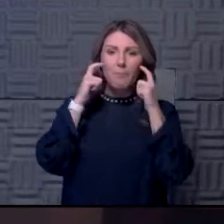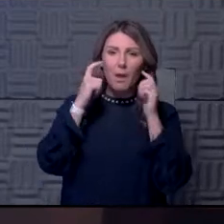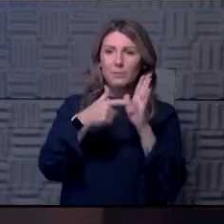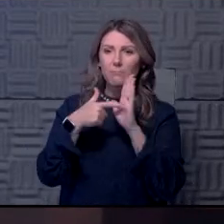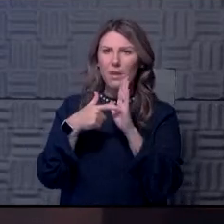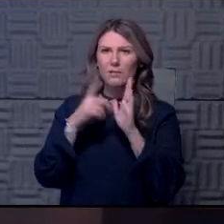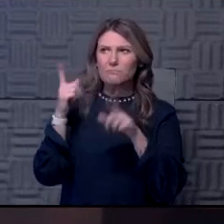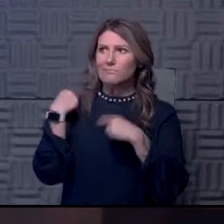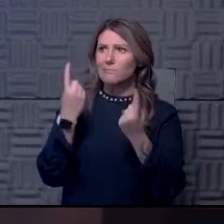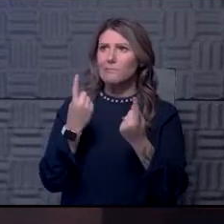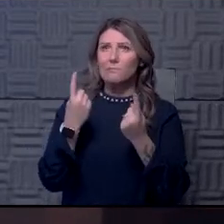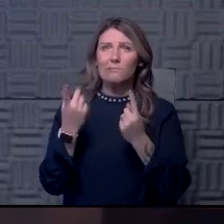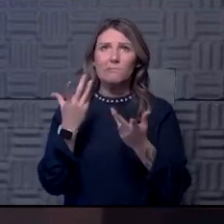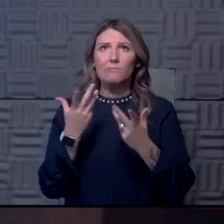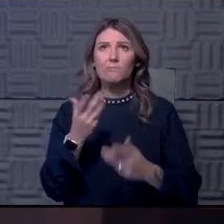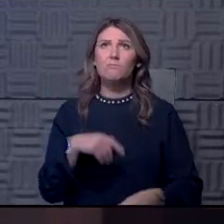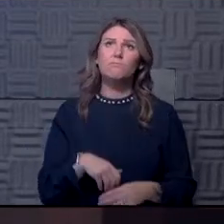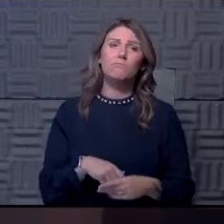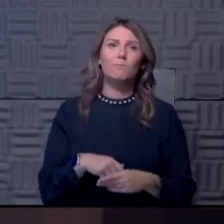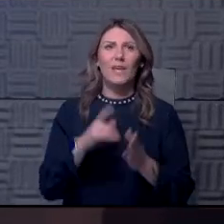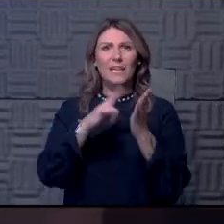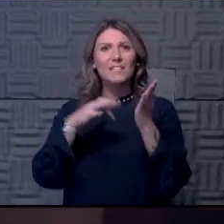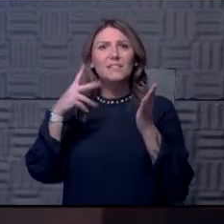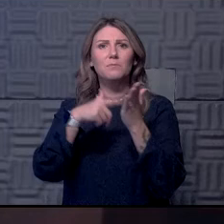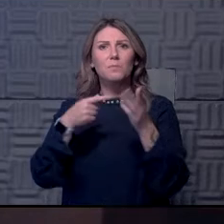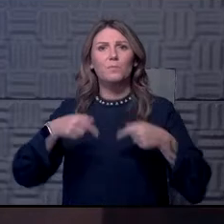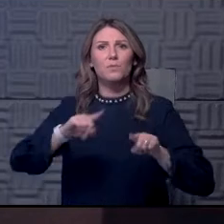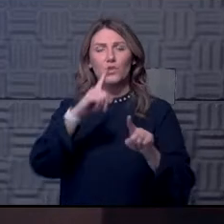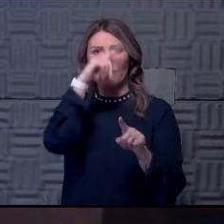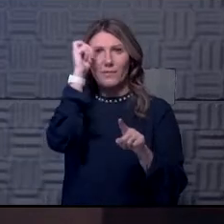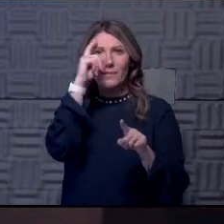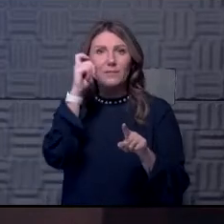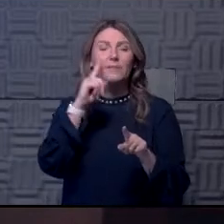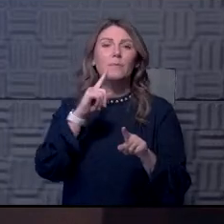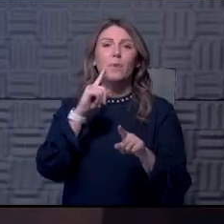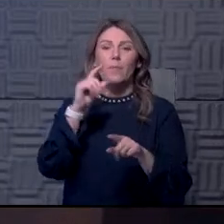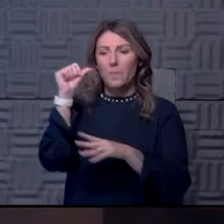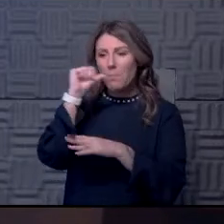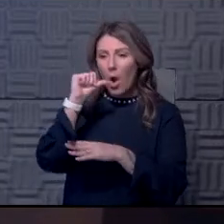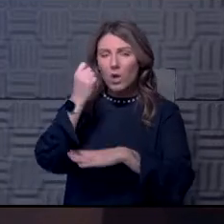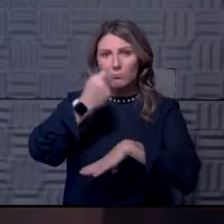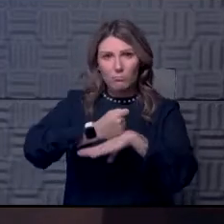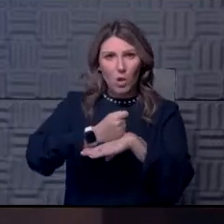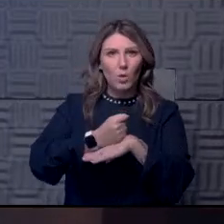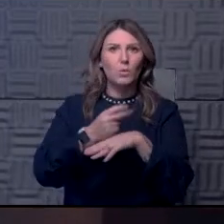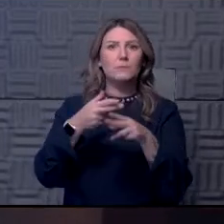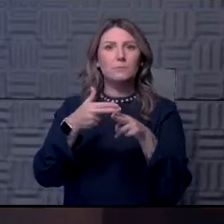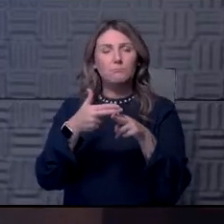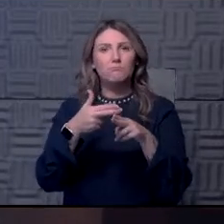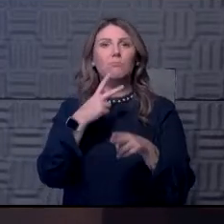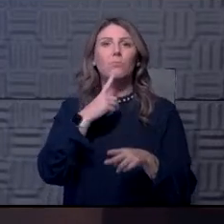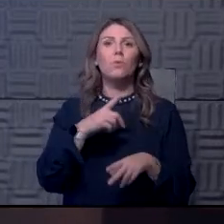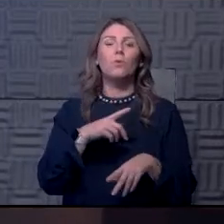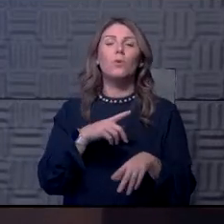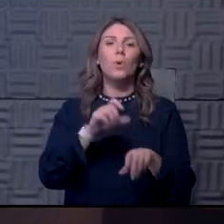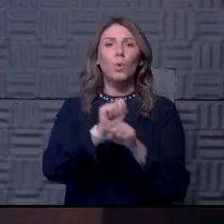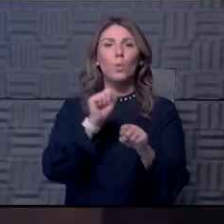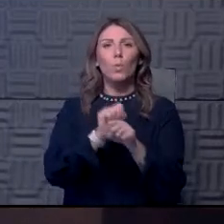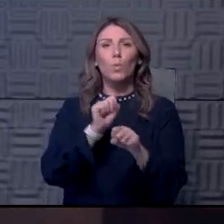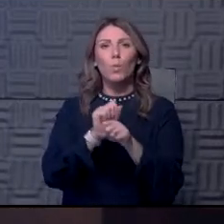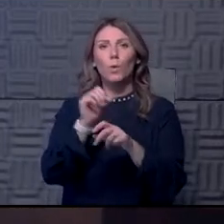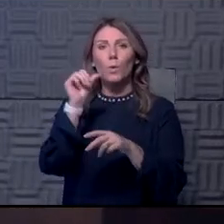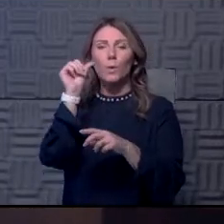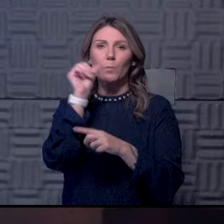sometime this summer. We closed the bars temporarily. We've worked with the Bar and Restaurant